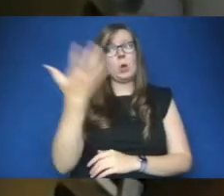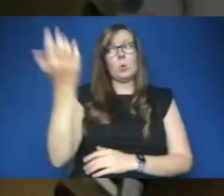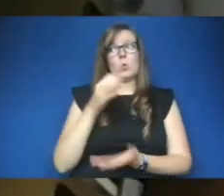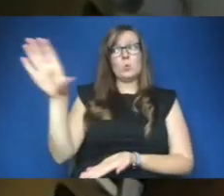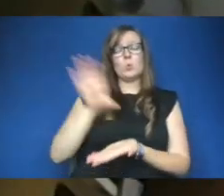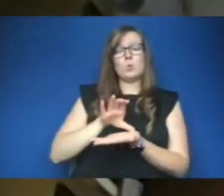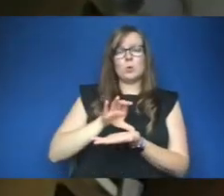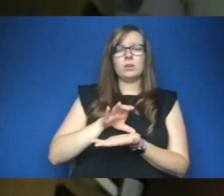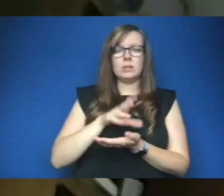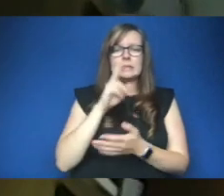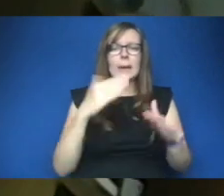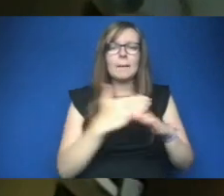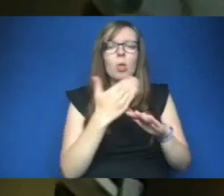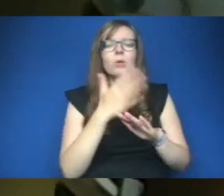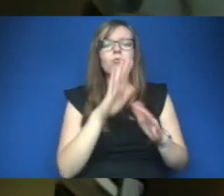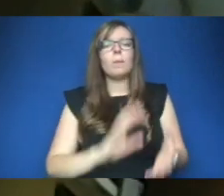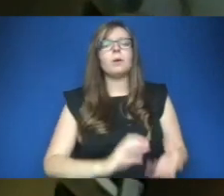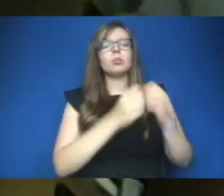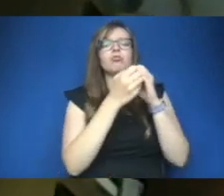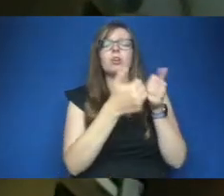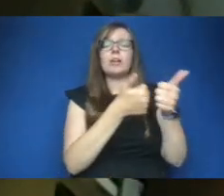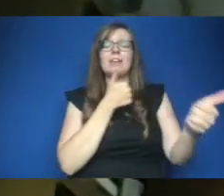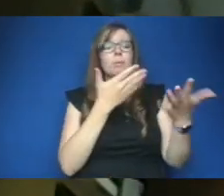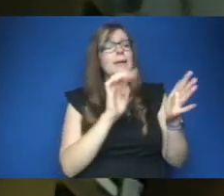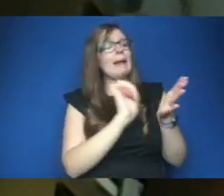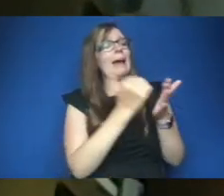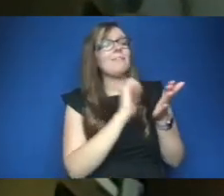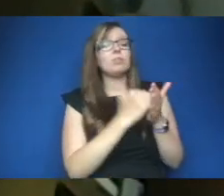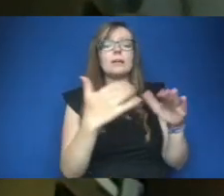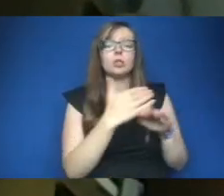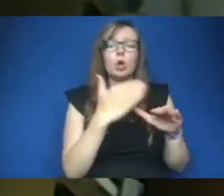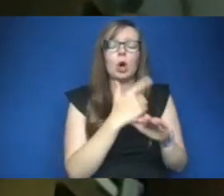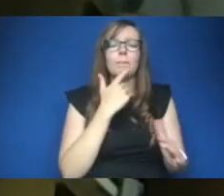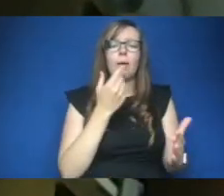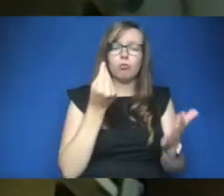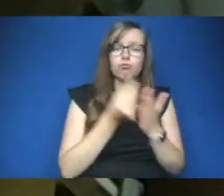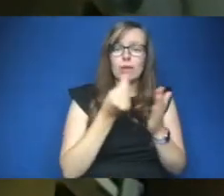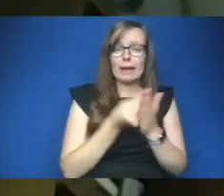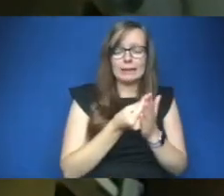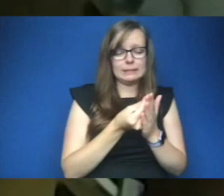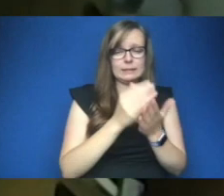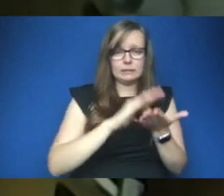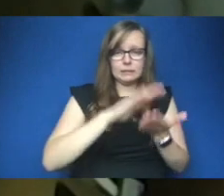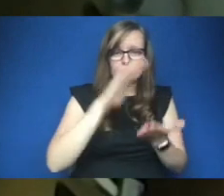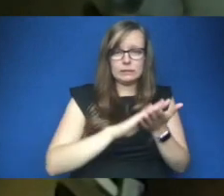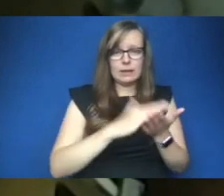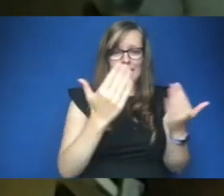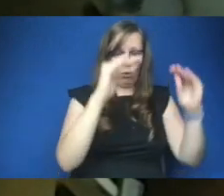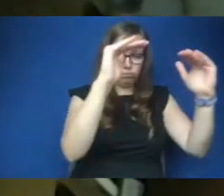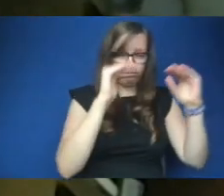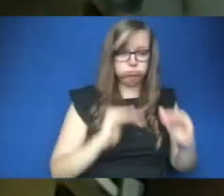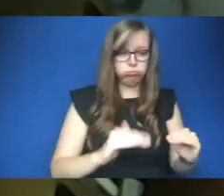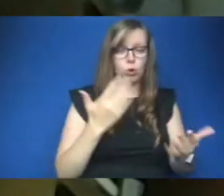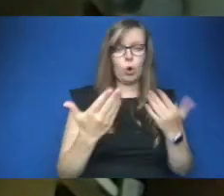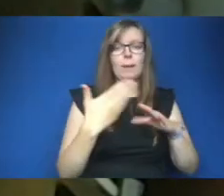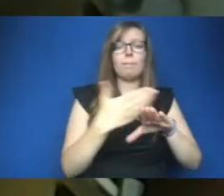and construction and advertising jobs at rates of pay significantly less than they were before the lockdown you see big